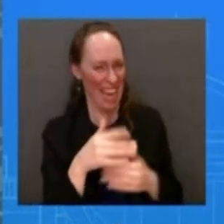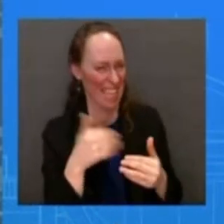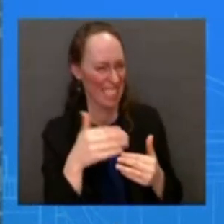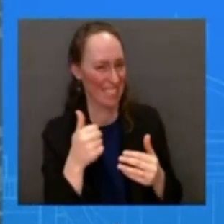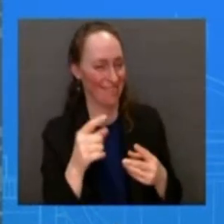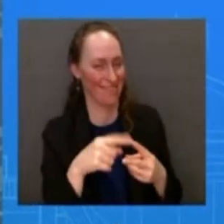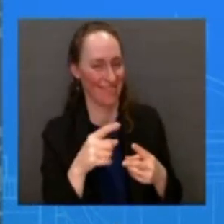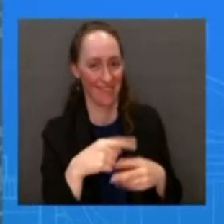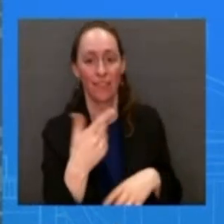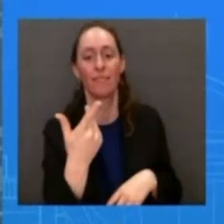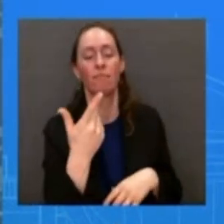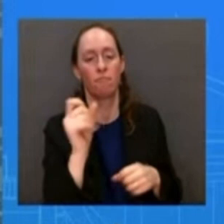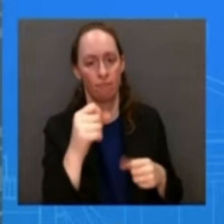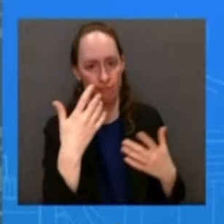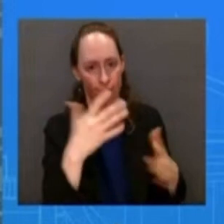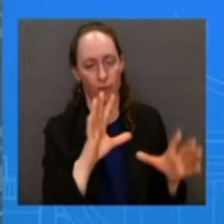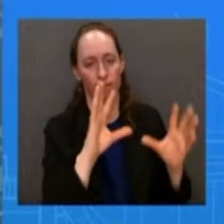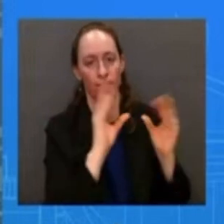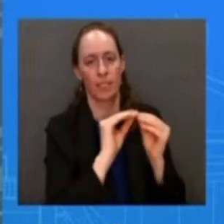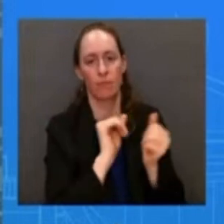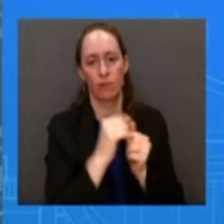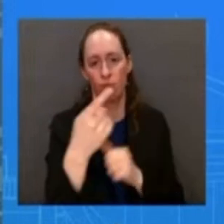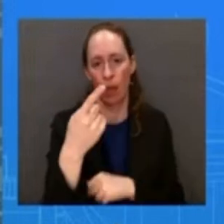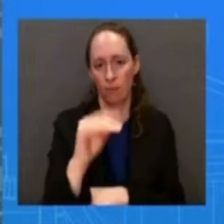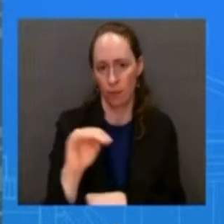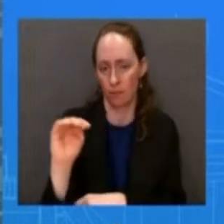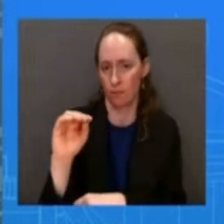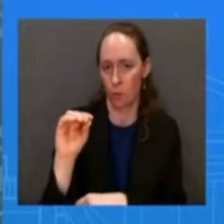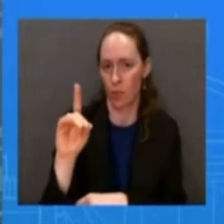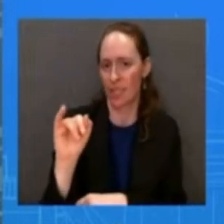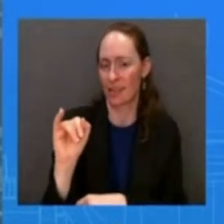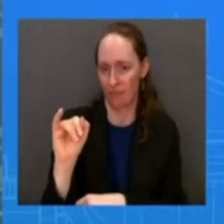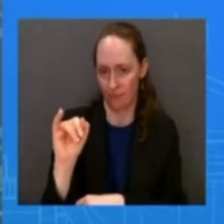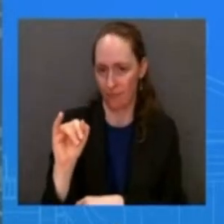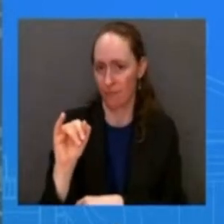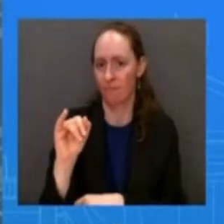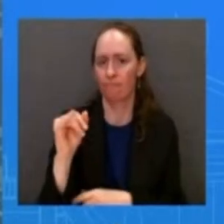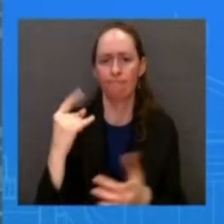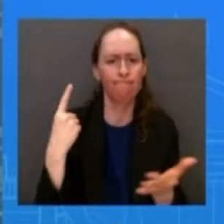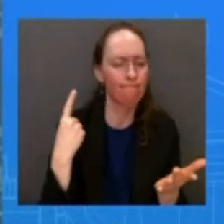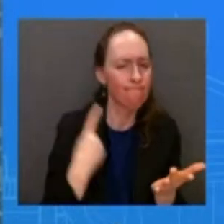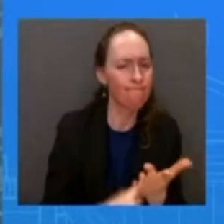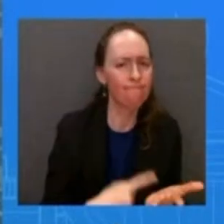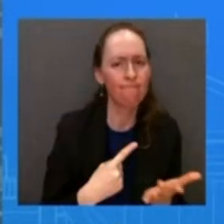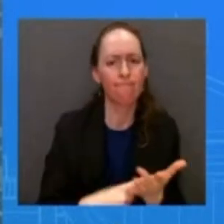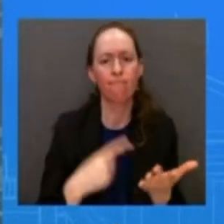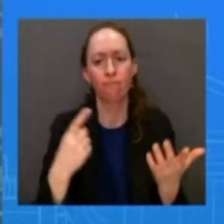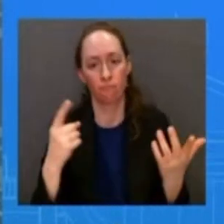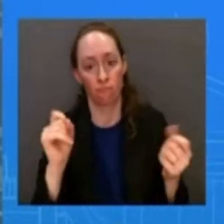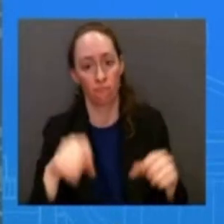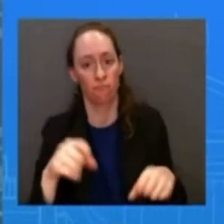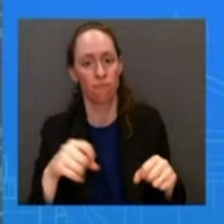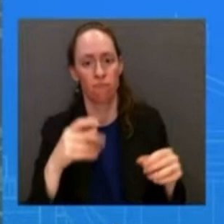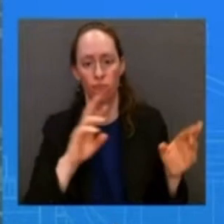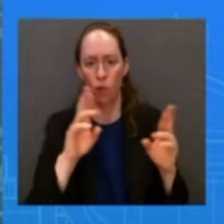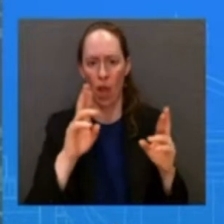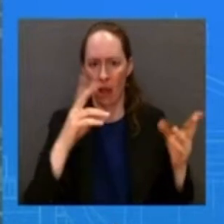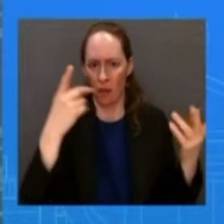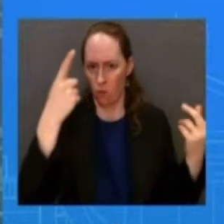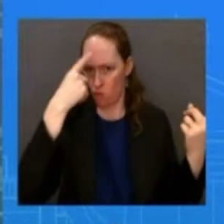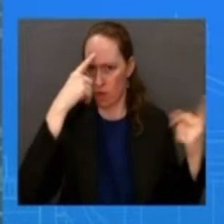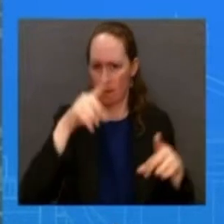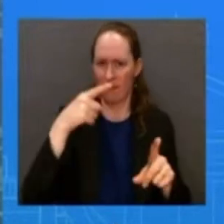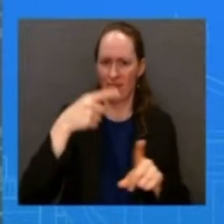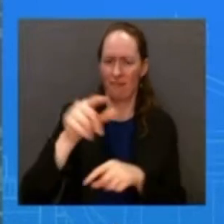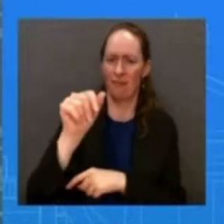earlier today they discussed the historic agreement for air india to purchase over 200 american-made aircraft from